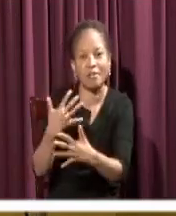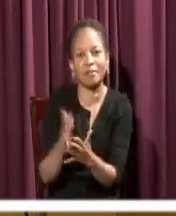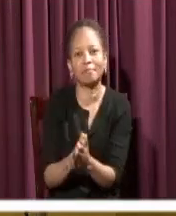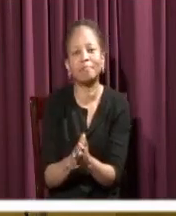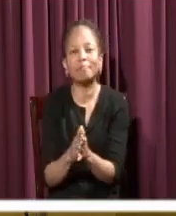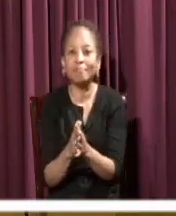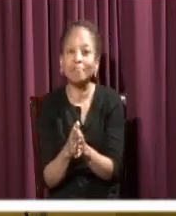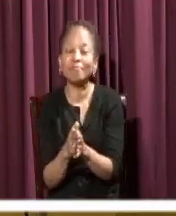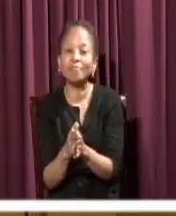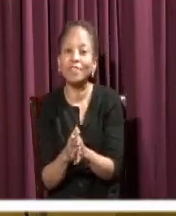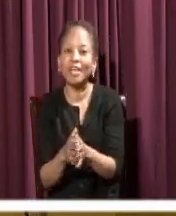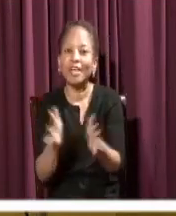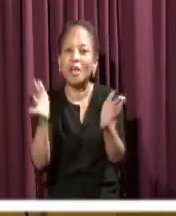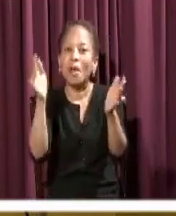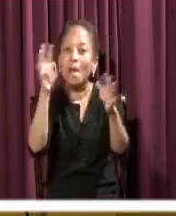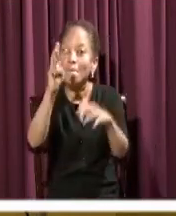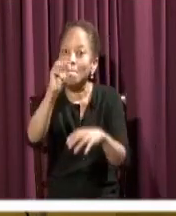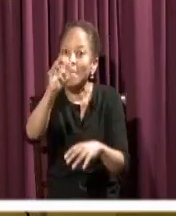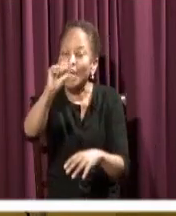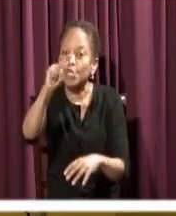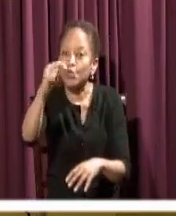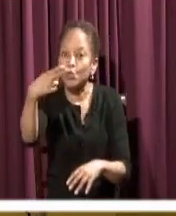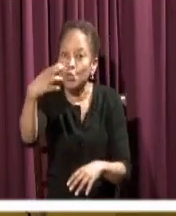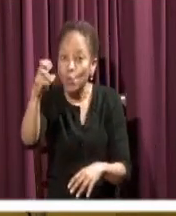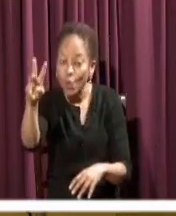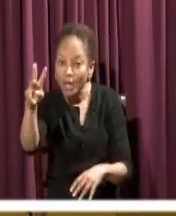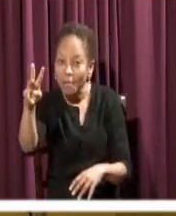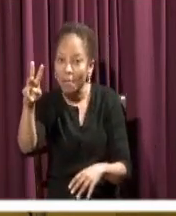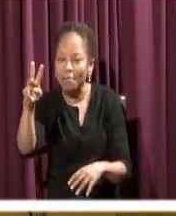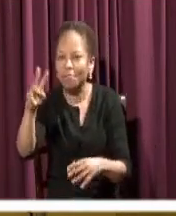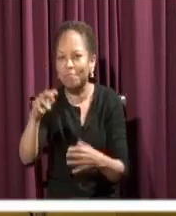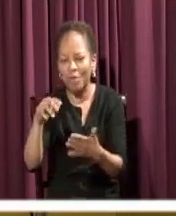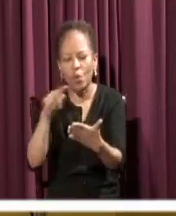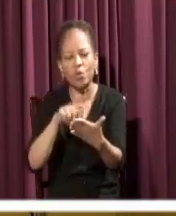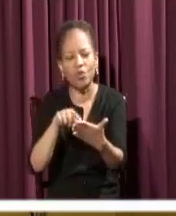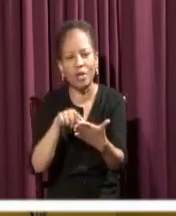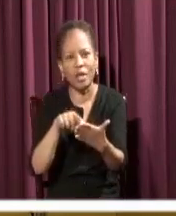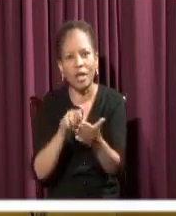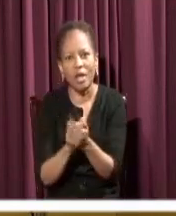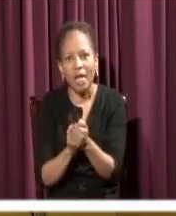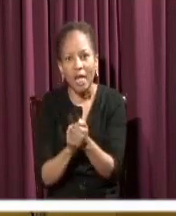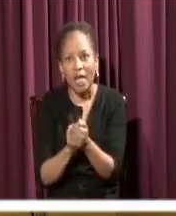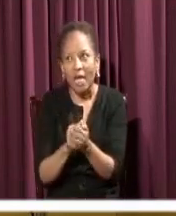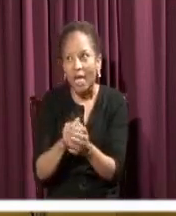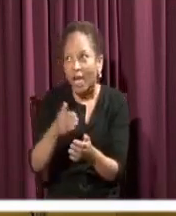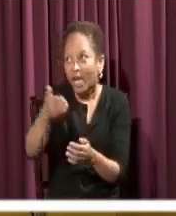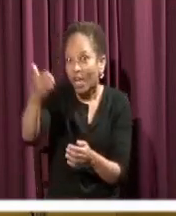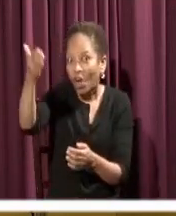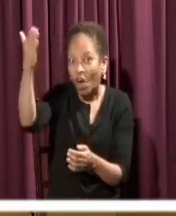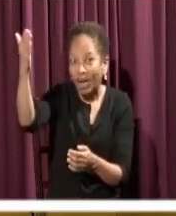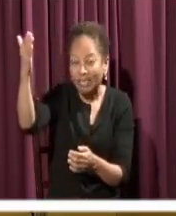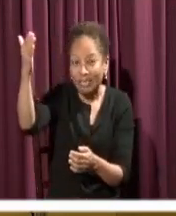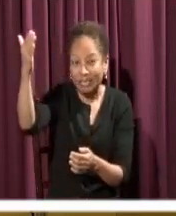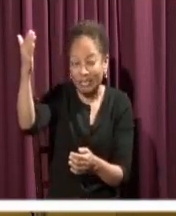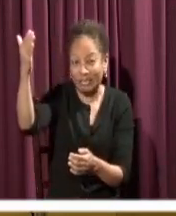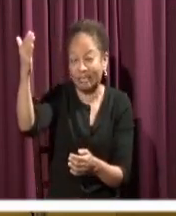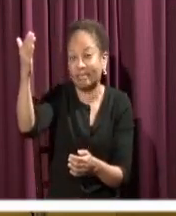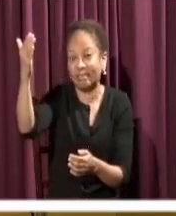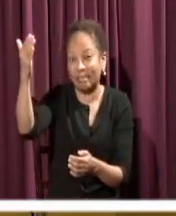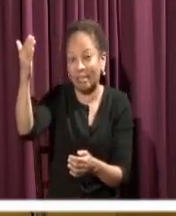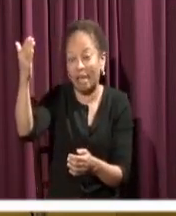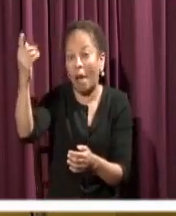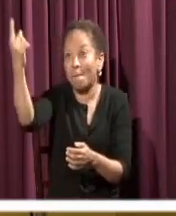Because whenever God appears, people are terrified. You should be.